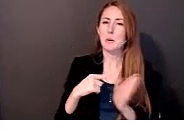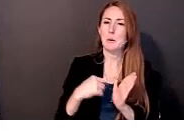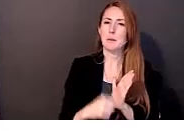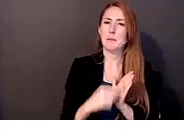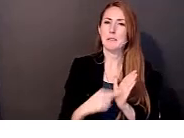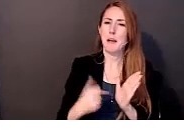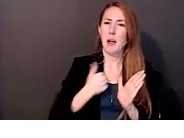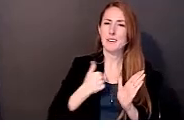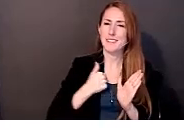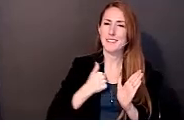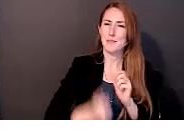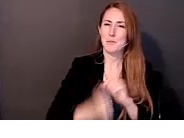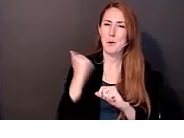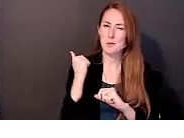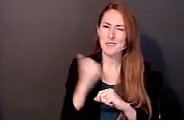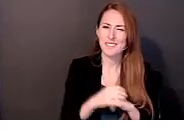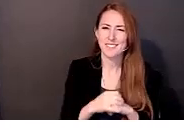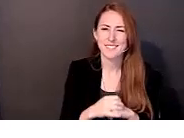showing.